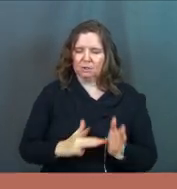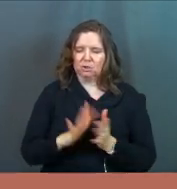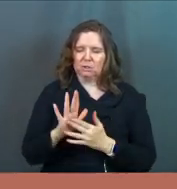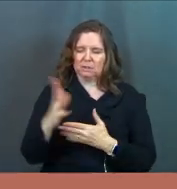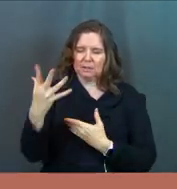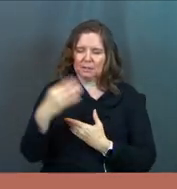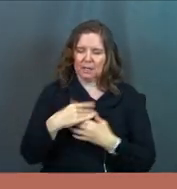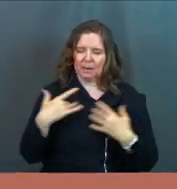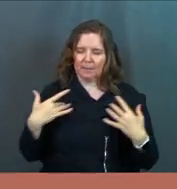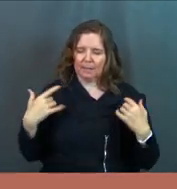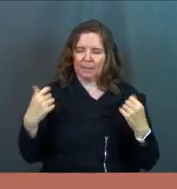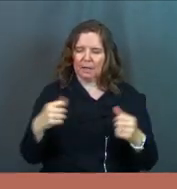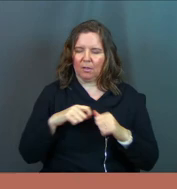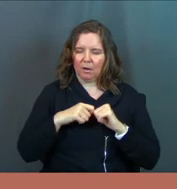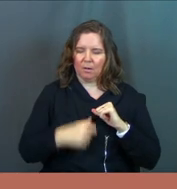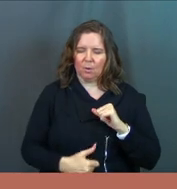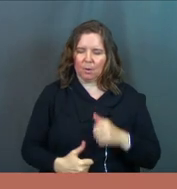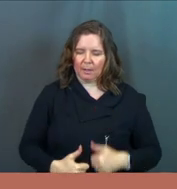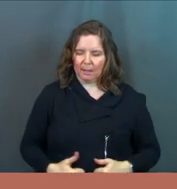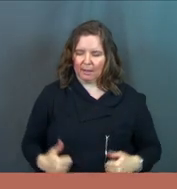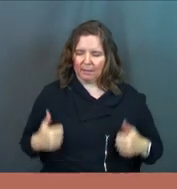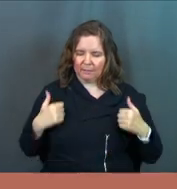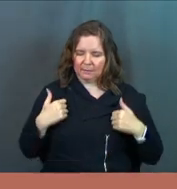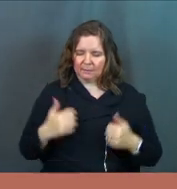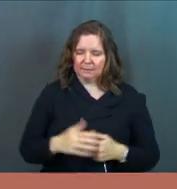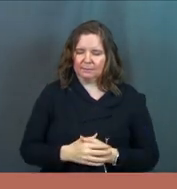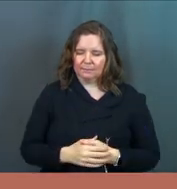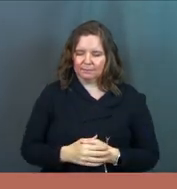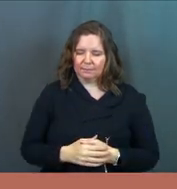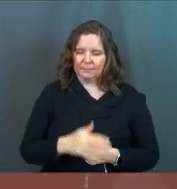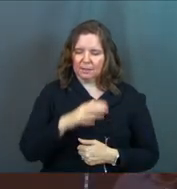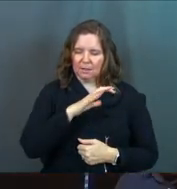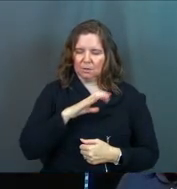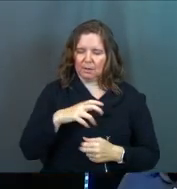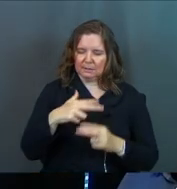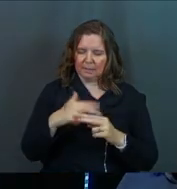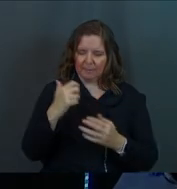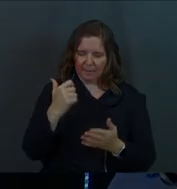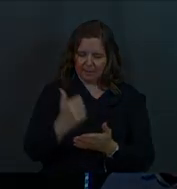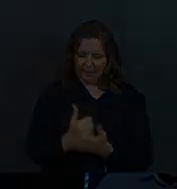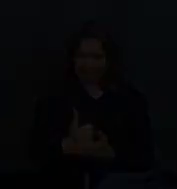Jesus, come and heal our broken lives. In Christ's name, amen.